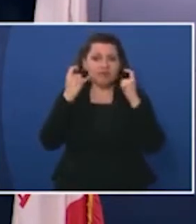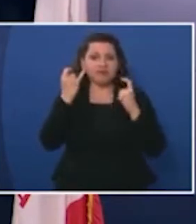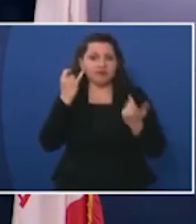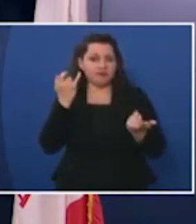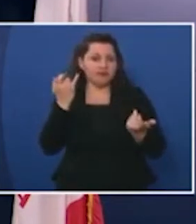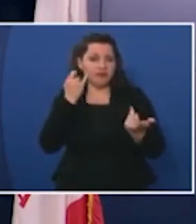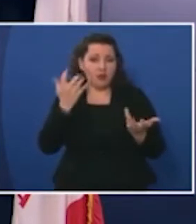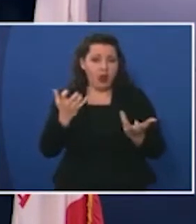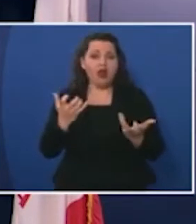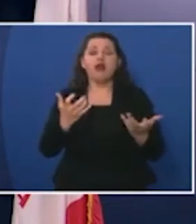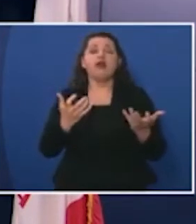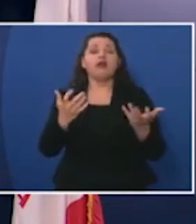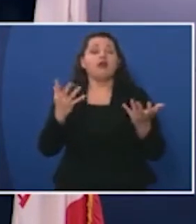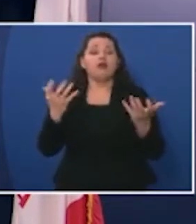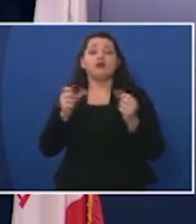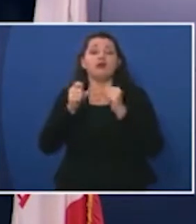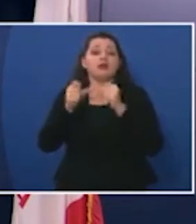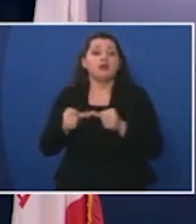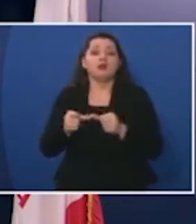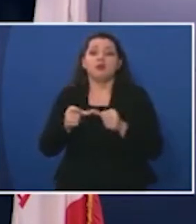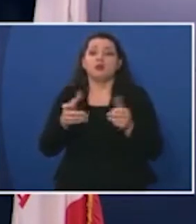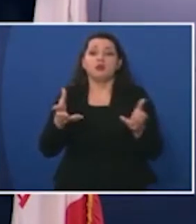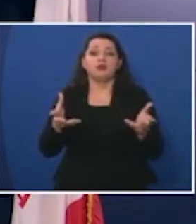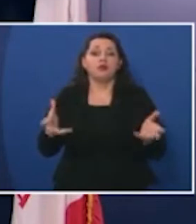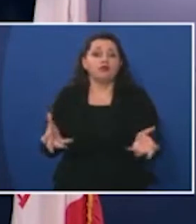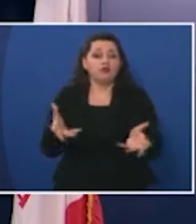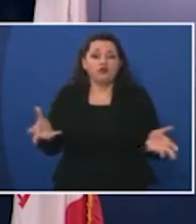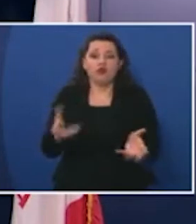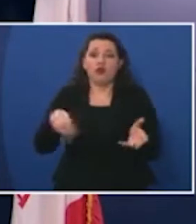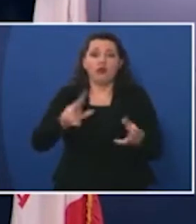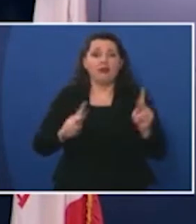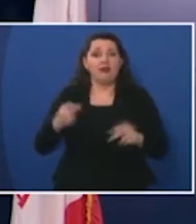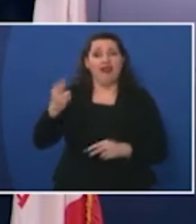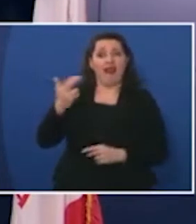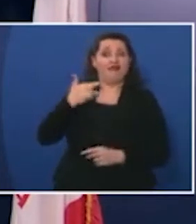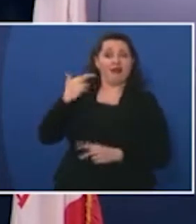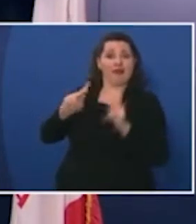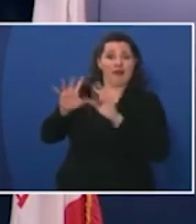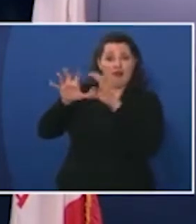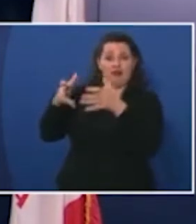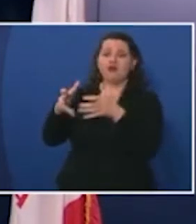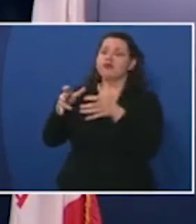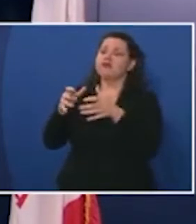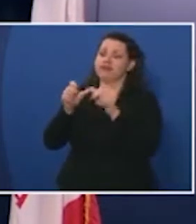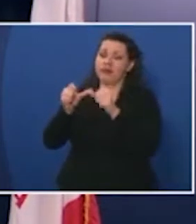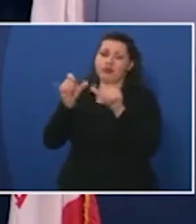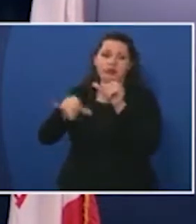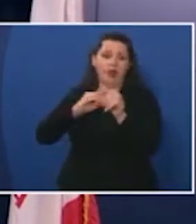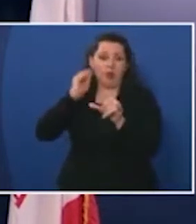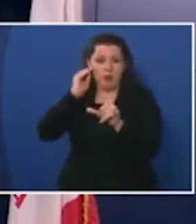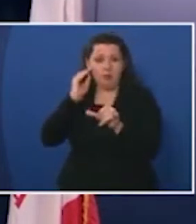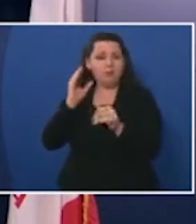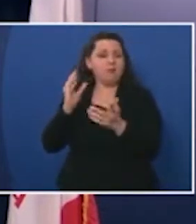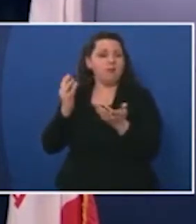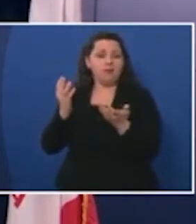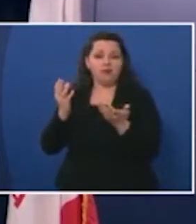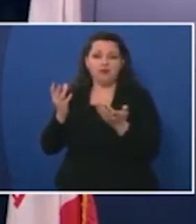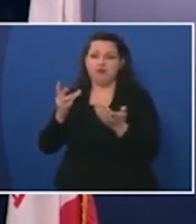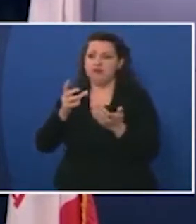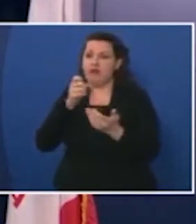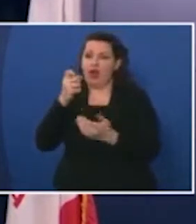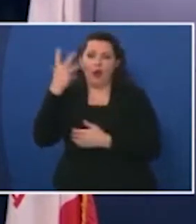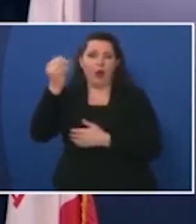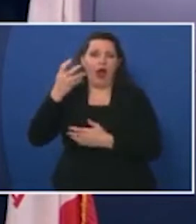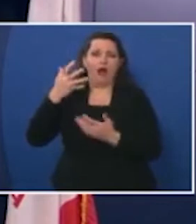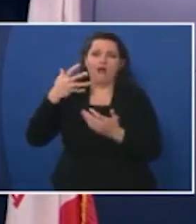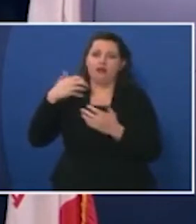we want to continue to just encourage those that are most vulnerable to continue to stay home and really limit their trips to